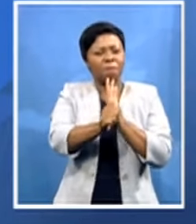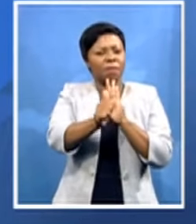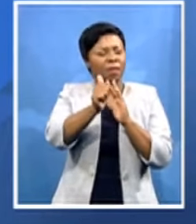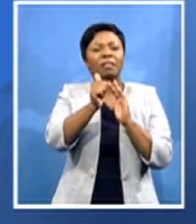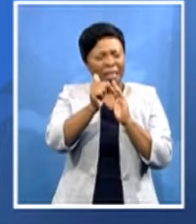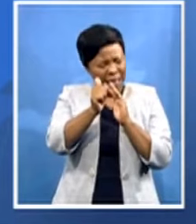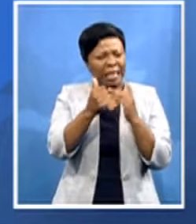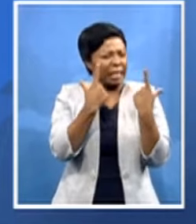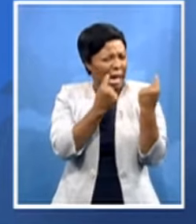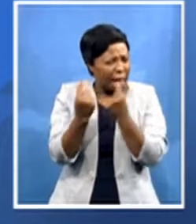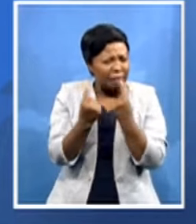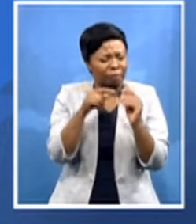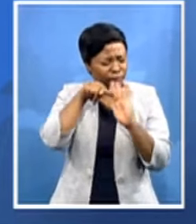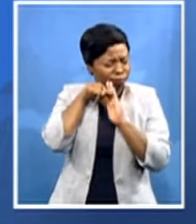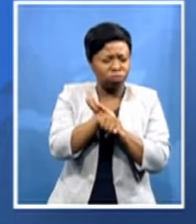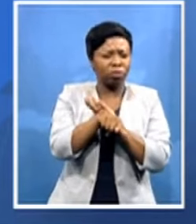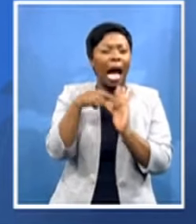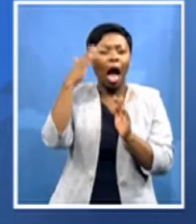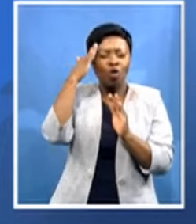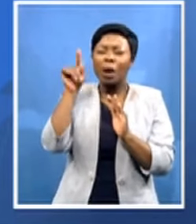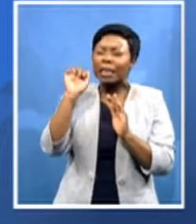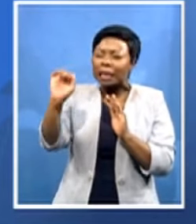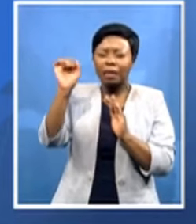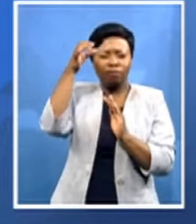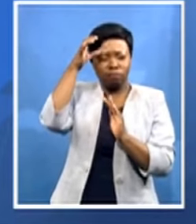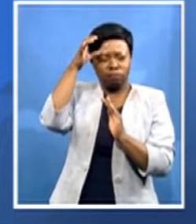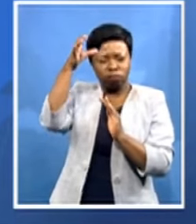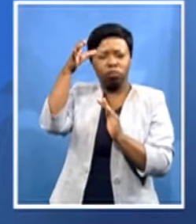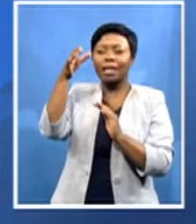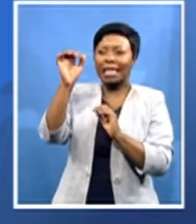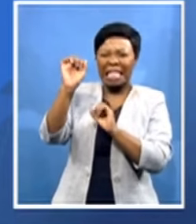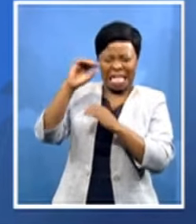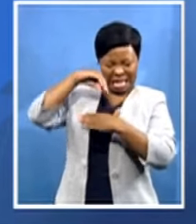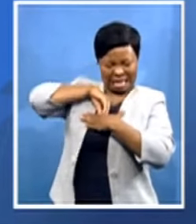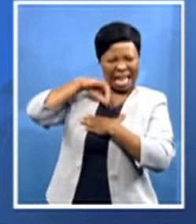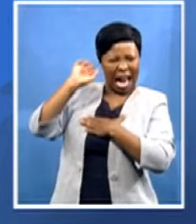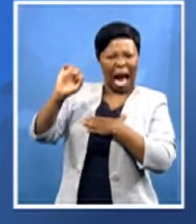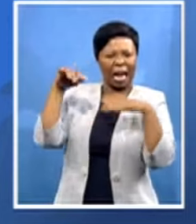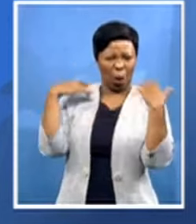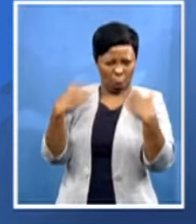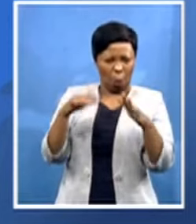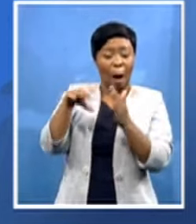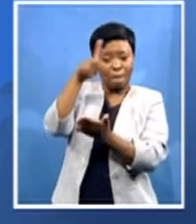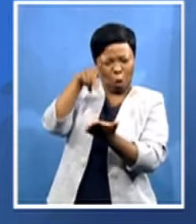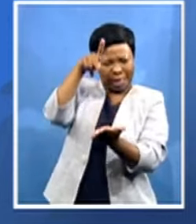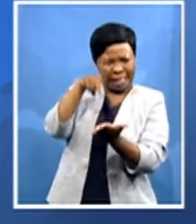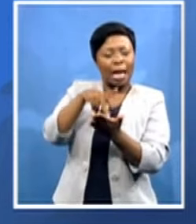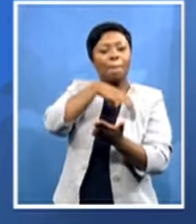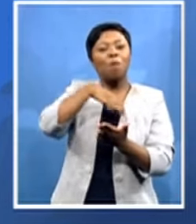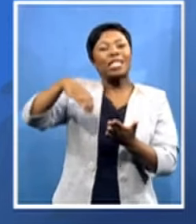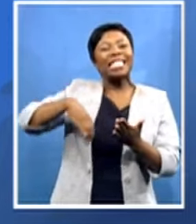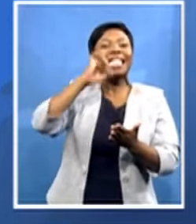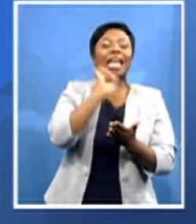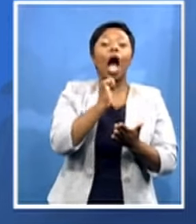his expectism in his position as the president of the pan-african parliament madam